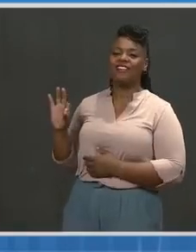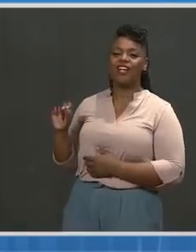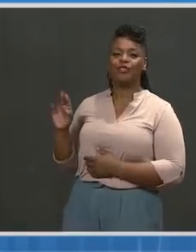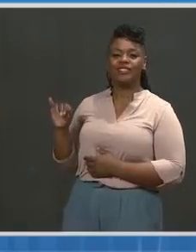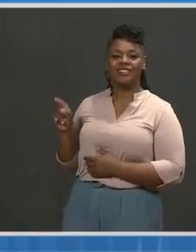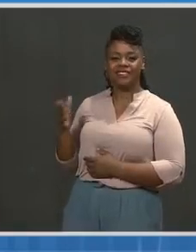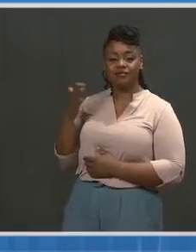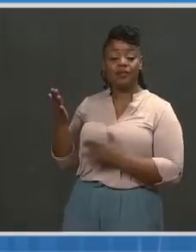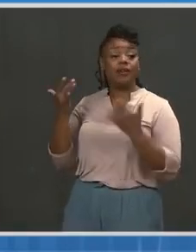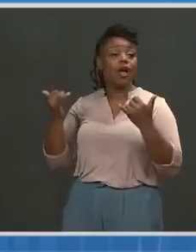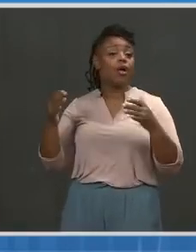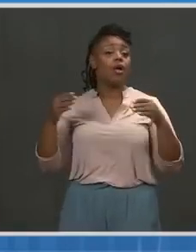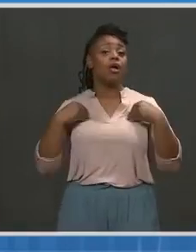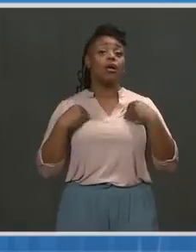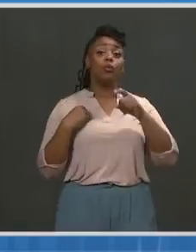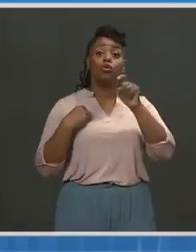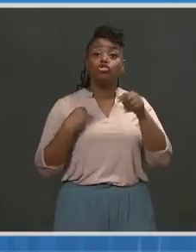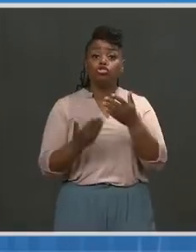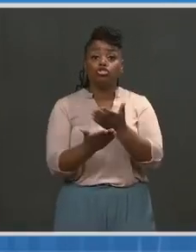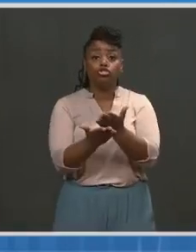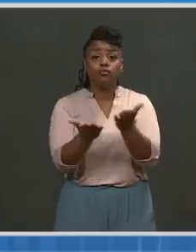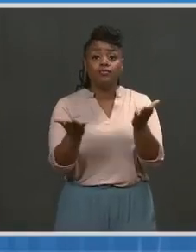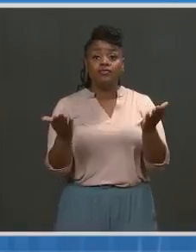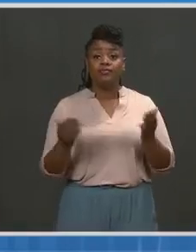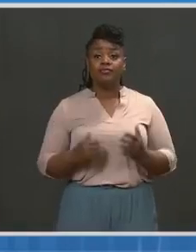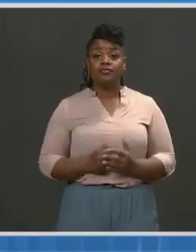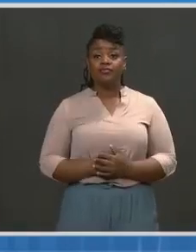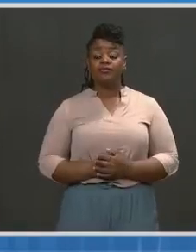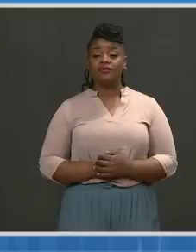Thank you, Dr. Fauci. Dr. Walensky, let's take some questions.